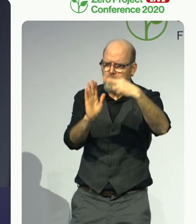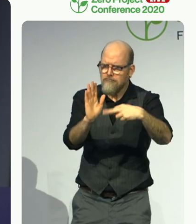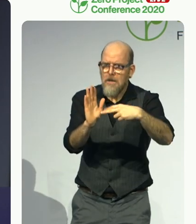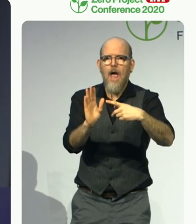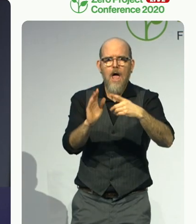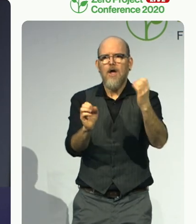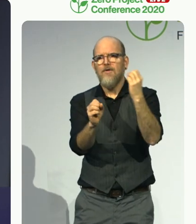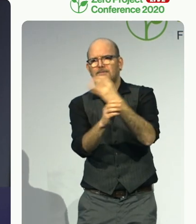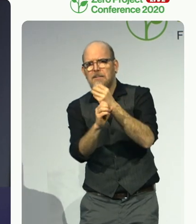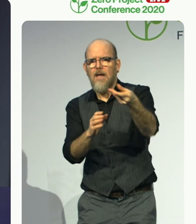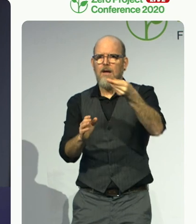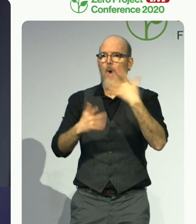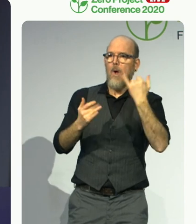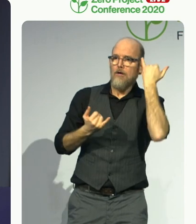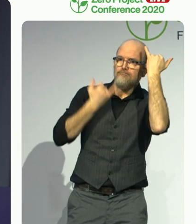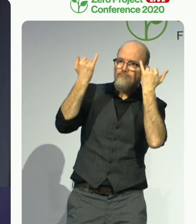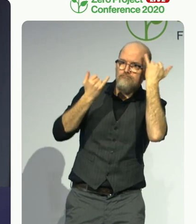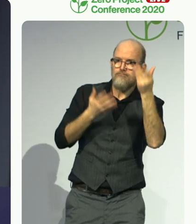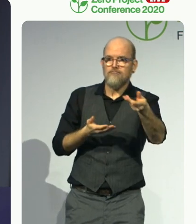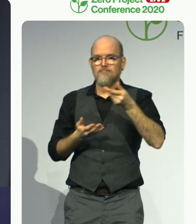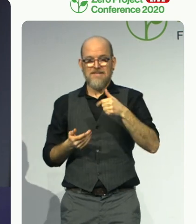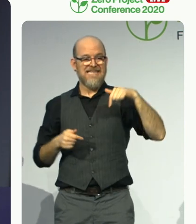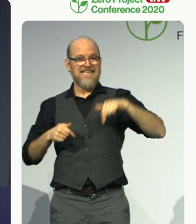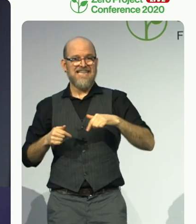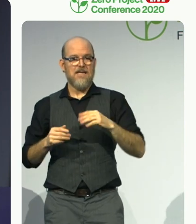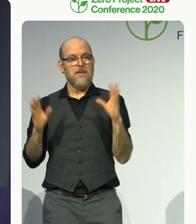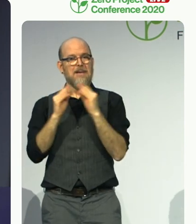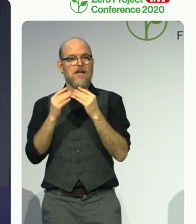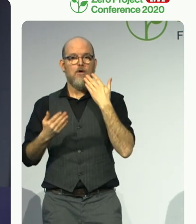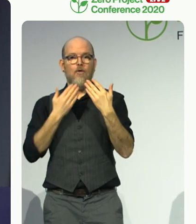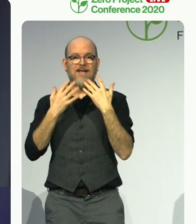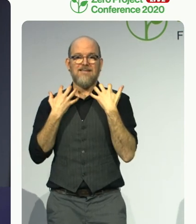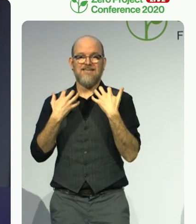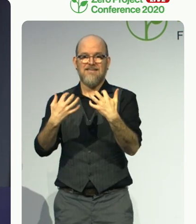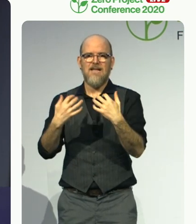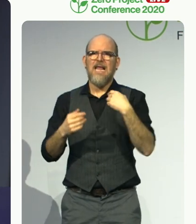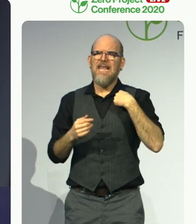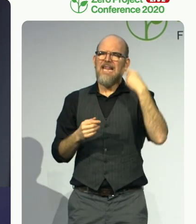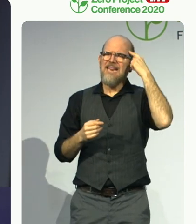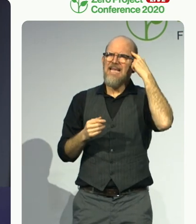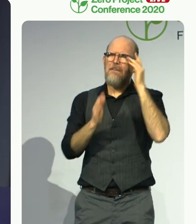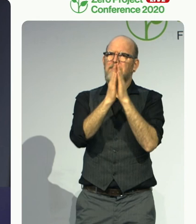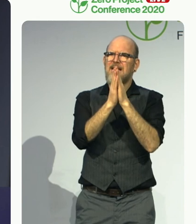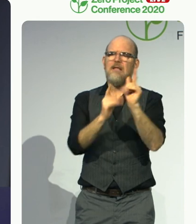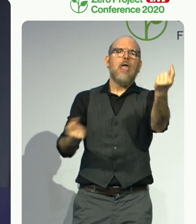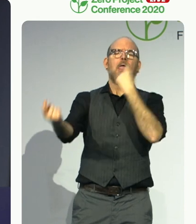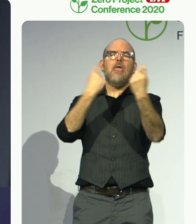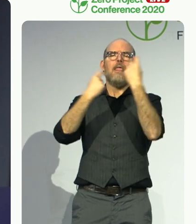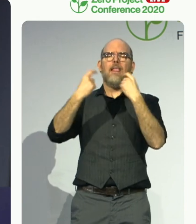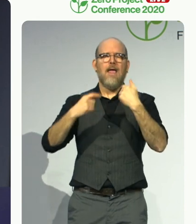please invite us to yours to share the experience that we jointly develop.